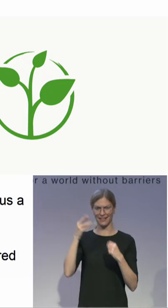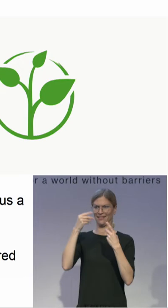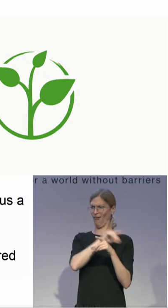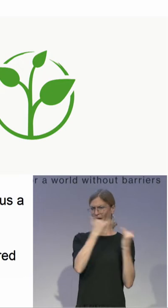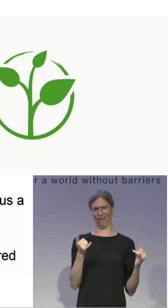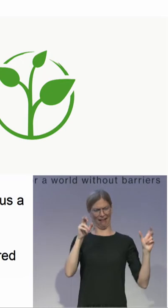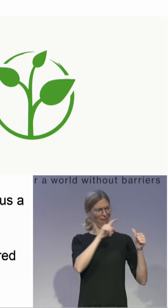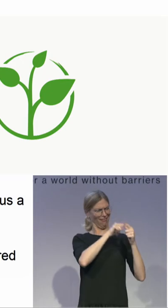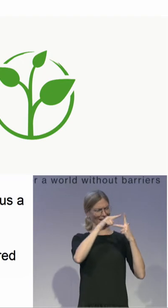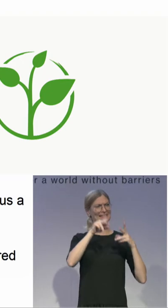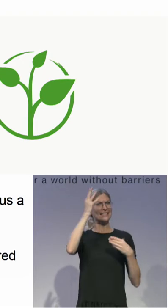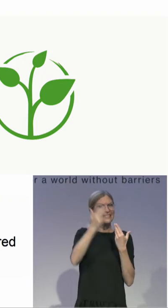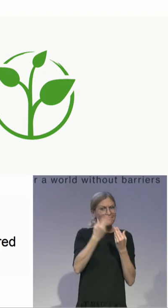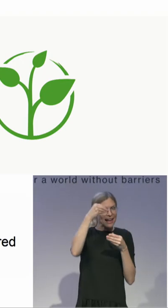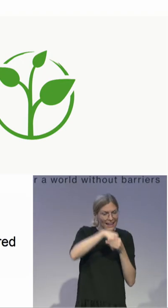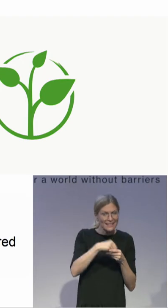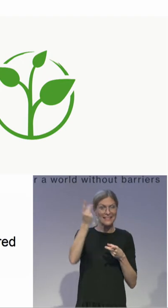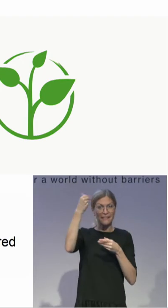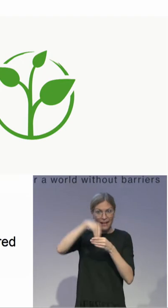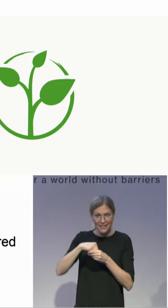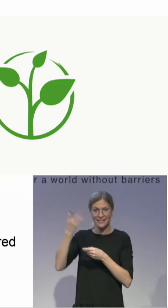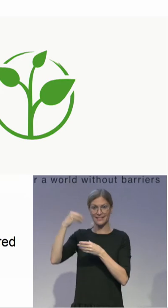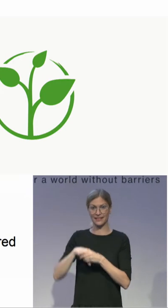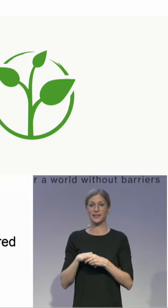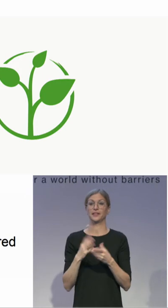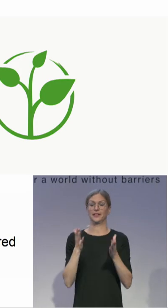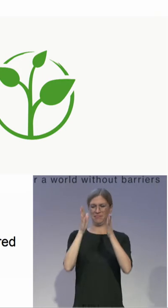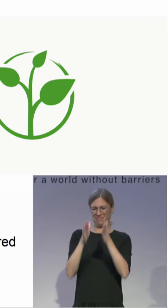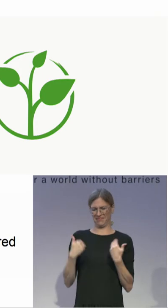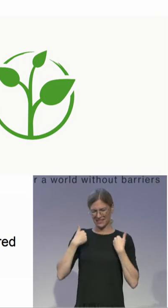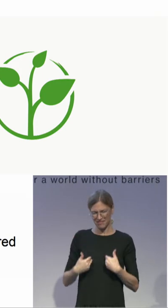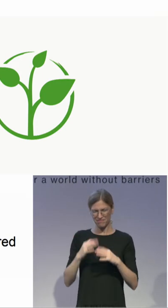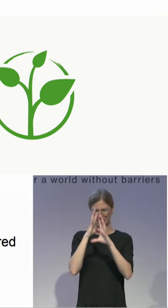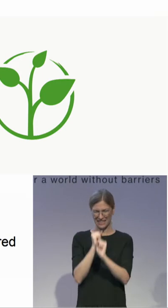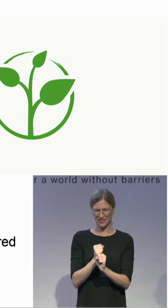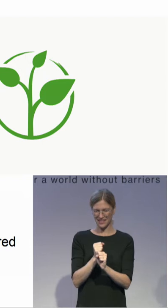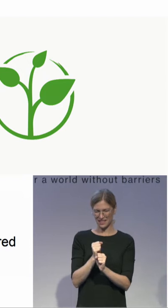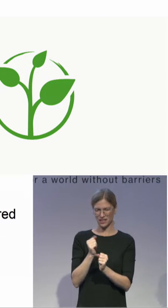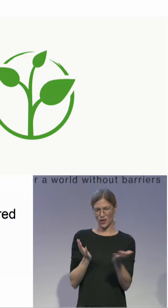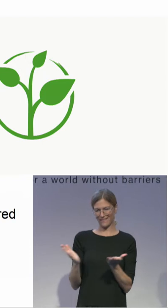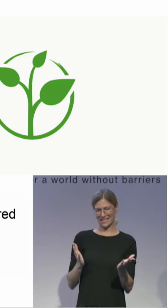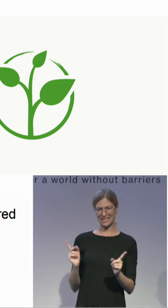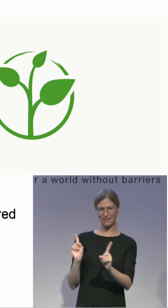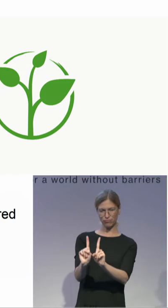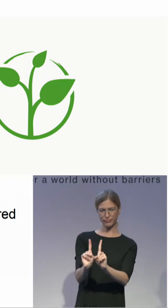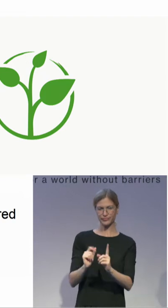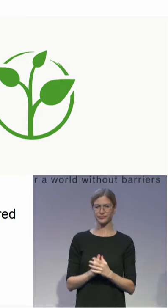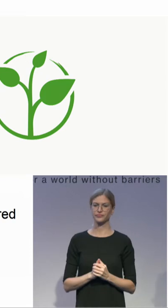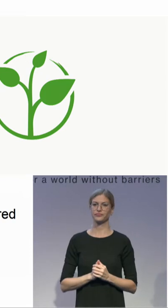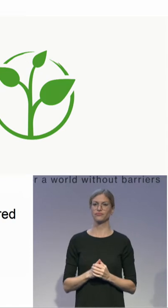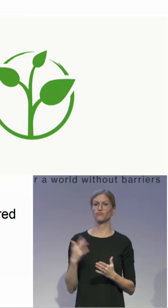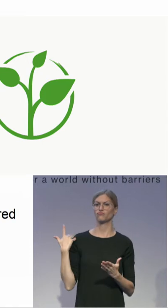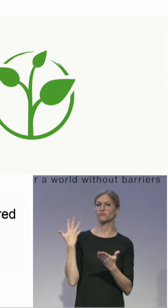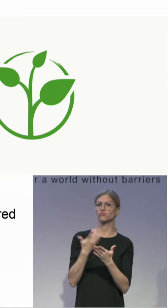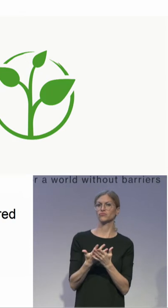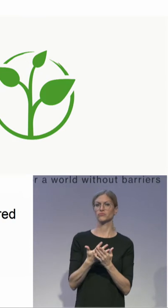And what the person-centered services do is instead of looking, as it has been done by now, looking at what does